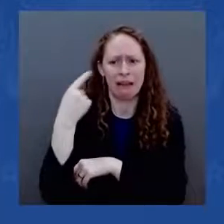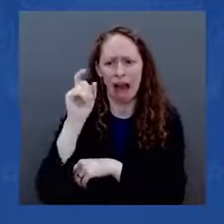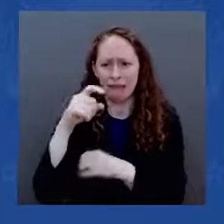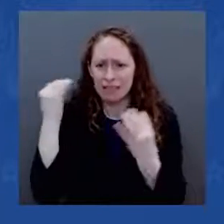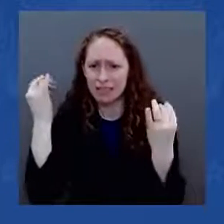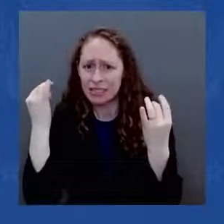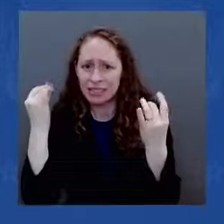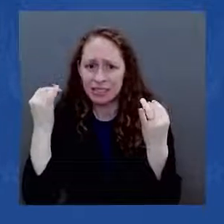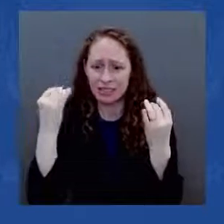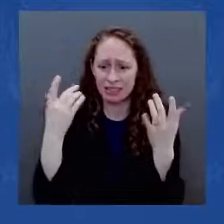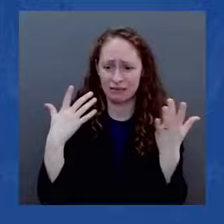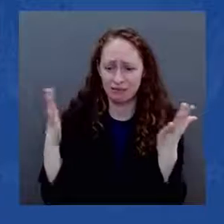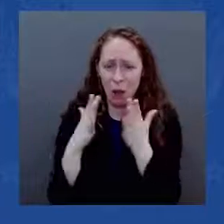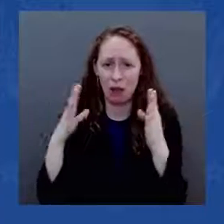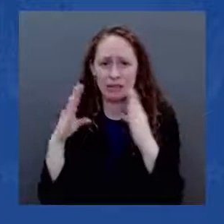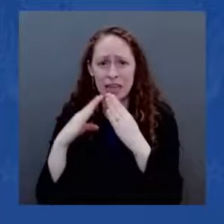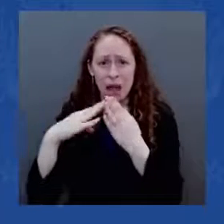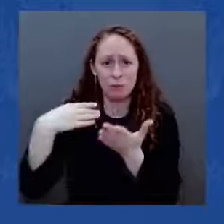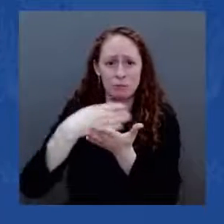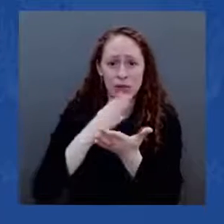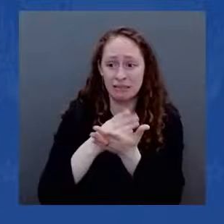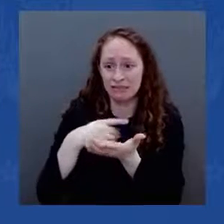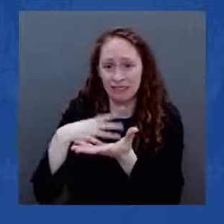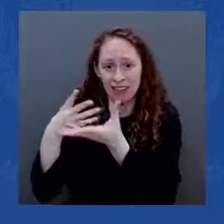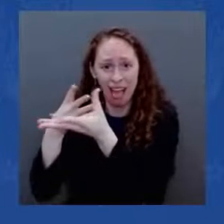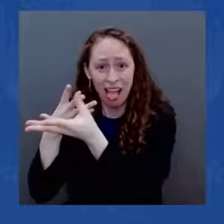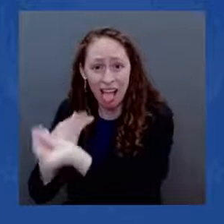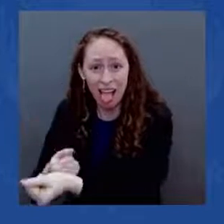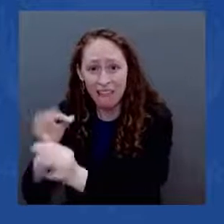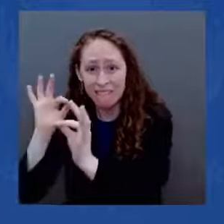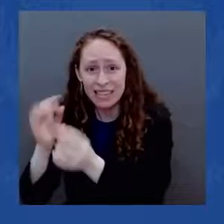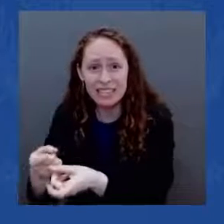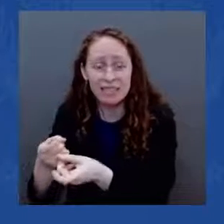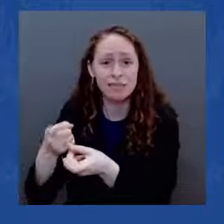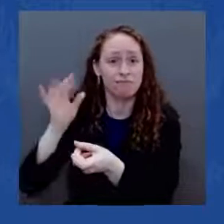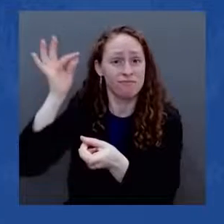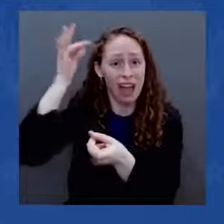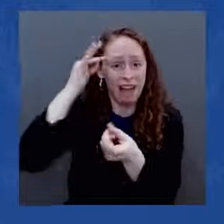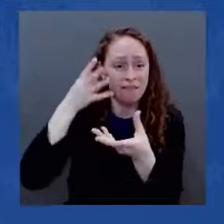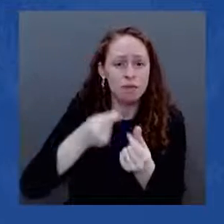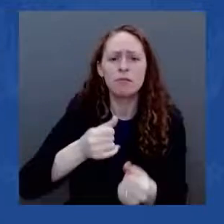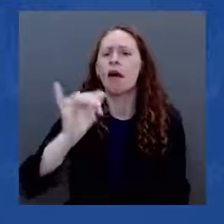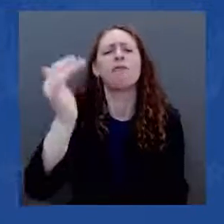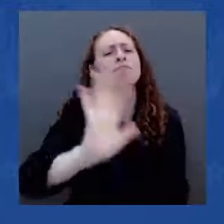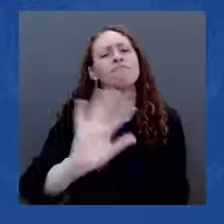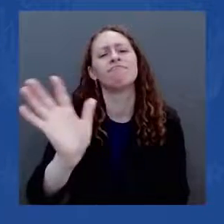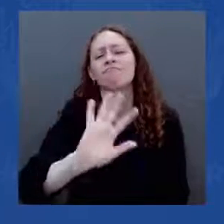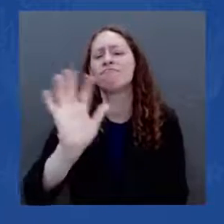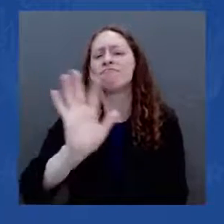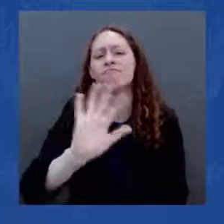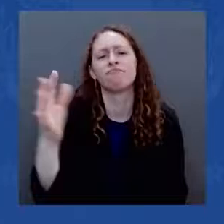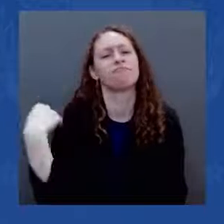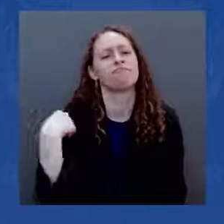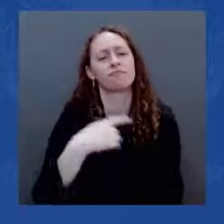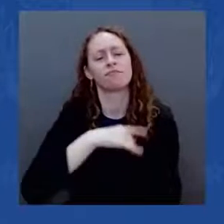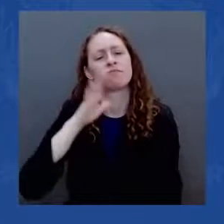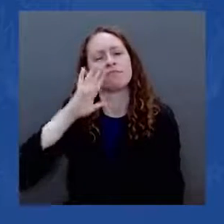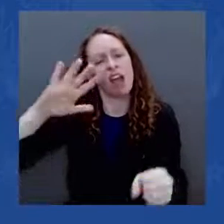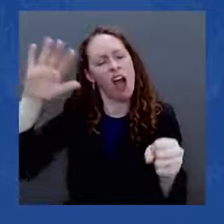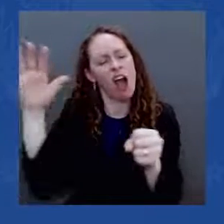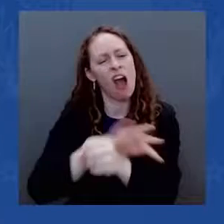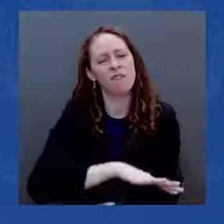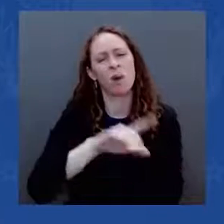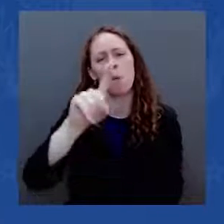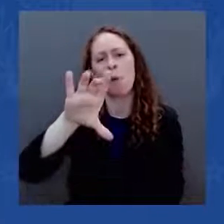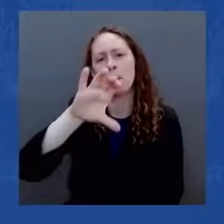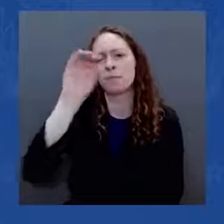% of the cost for repairing these small bridges. Today, we're releasing the first year of that program, which is